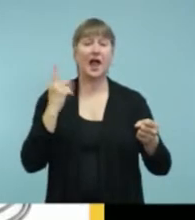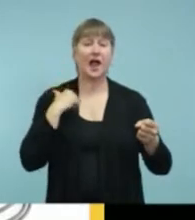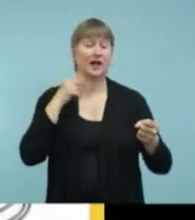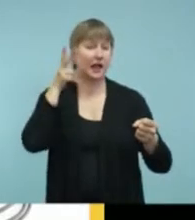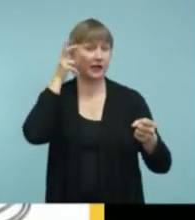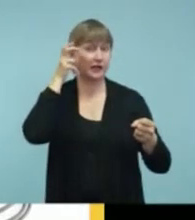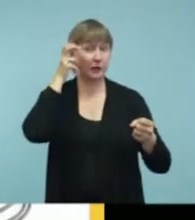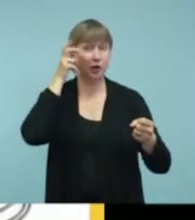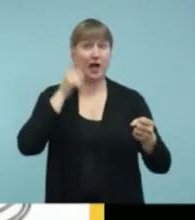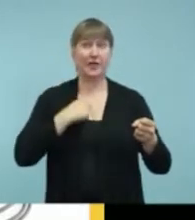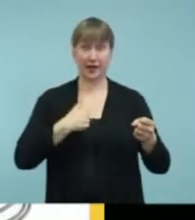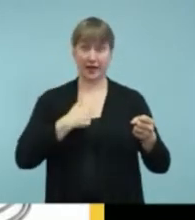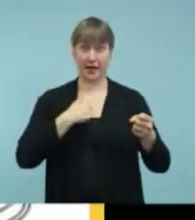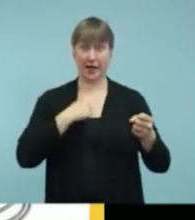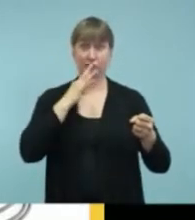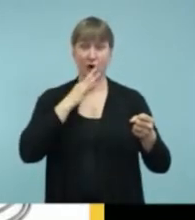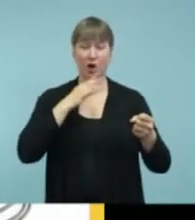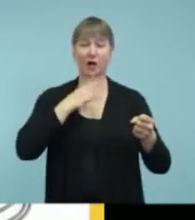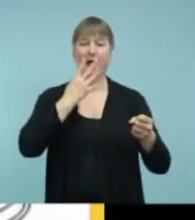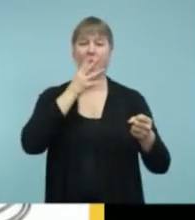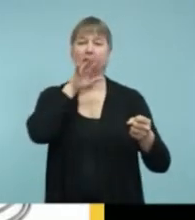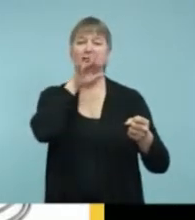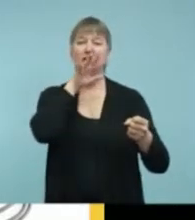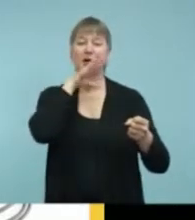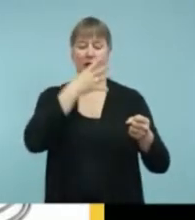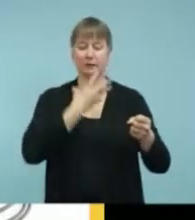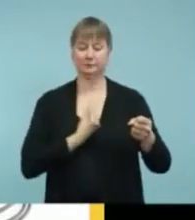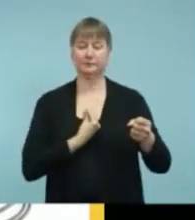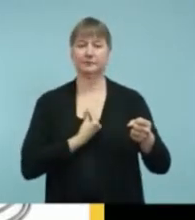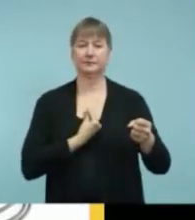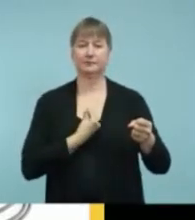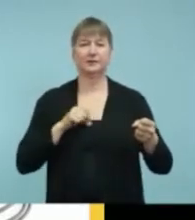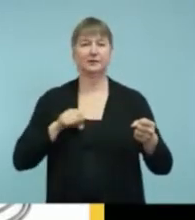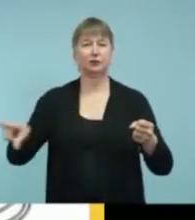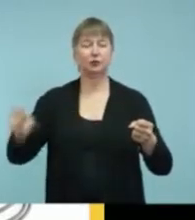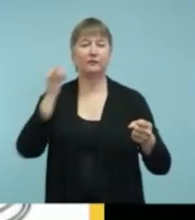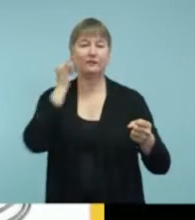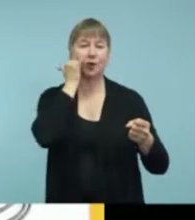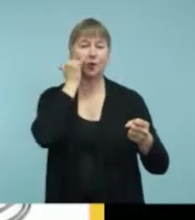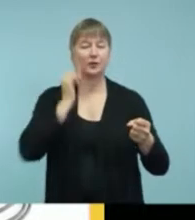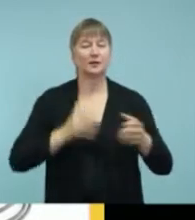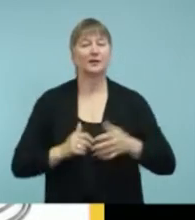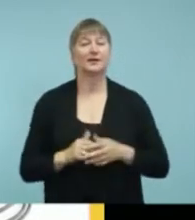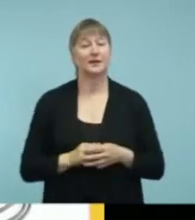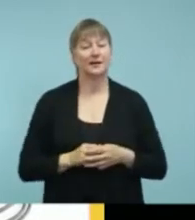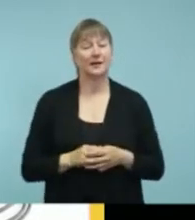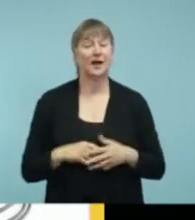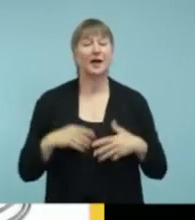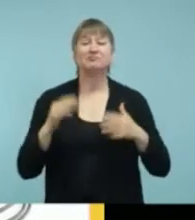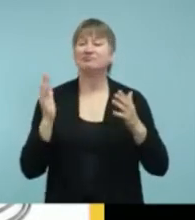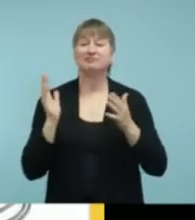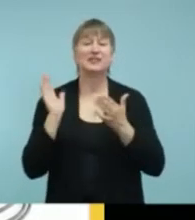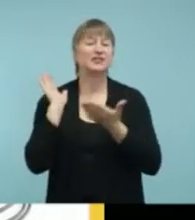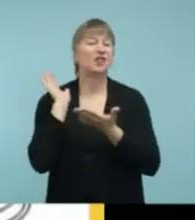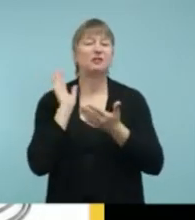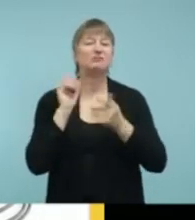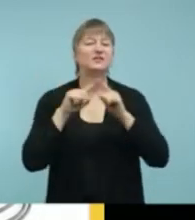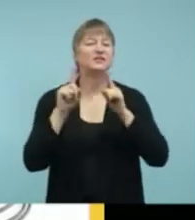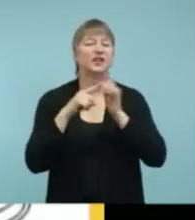So it works out very, very well. The other products are just examples of other things that are out there.